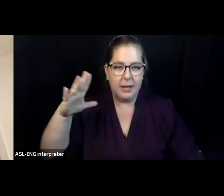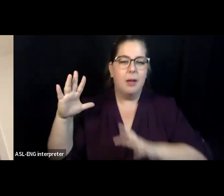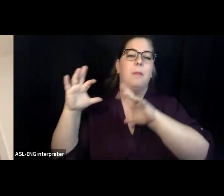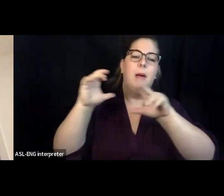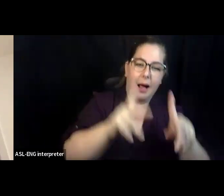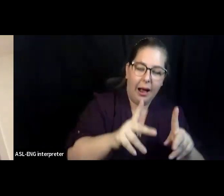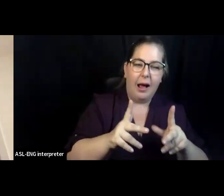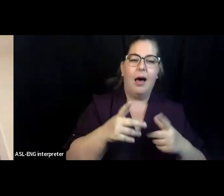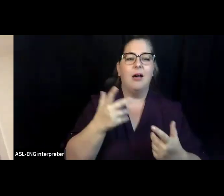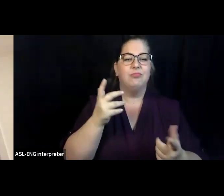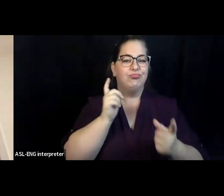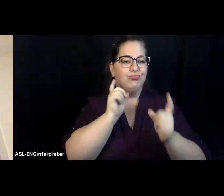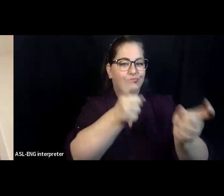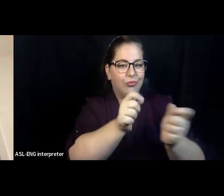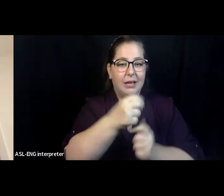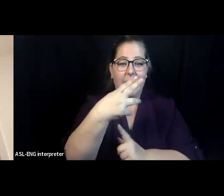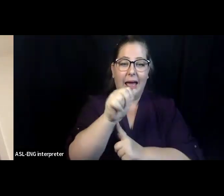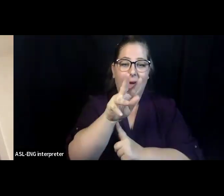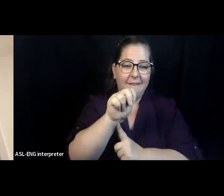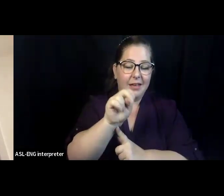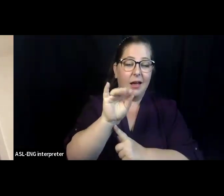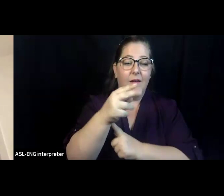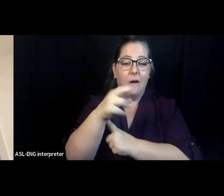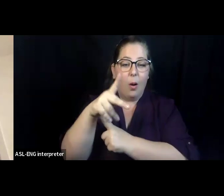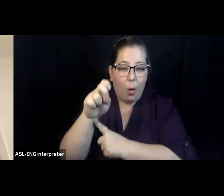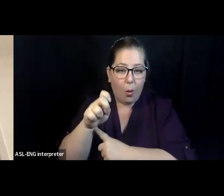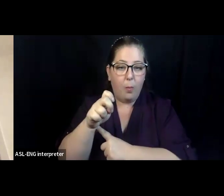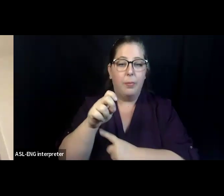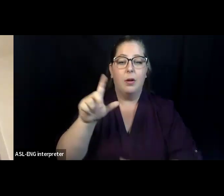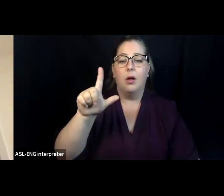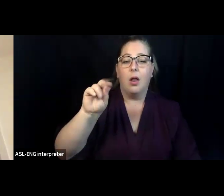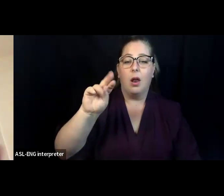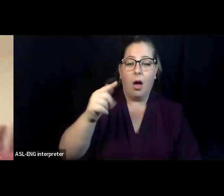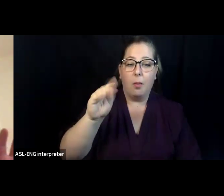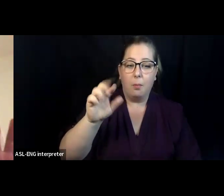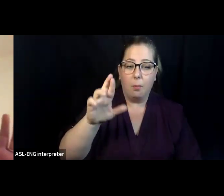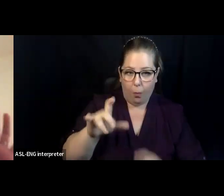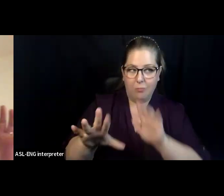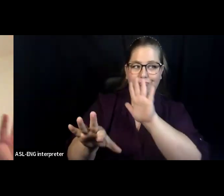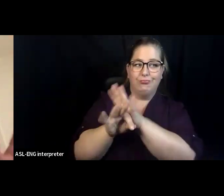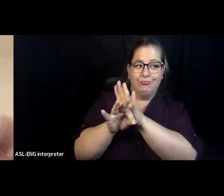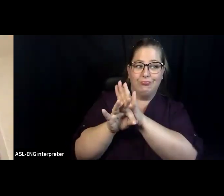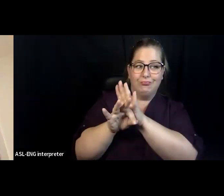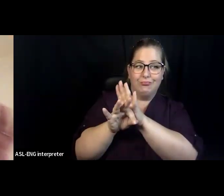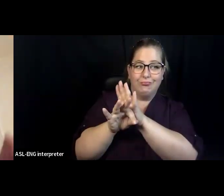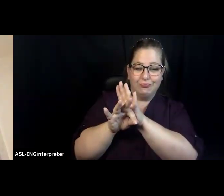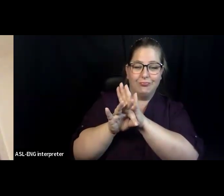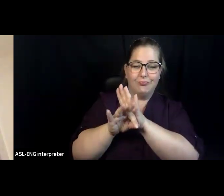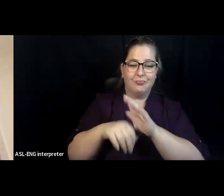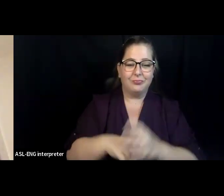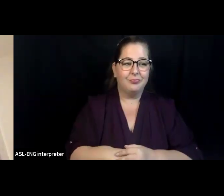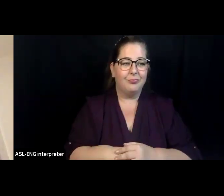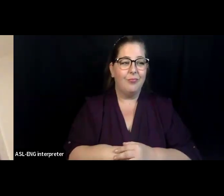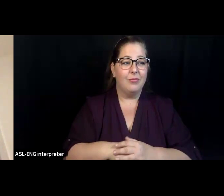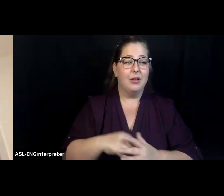be the who wanted to actually be the operators to get this thing moving. And that when we did the work in 2018, it was very uncertain